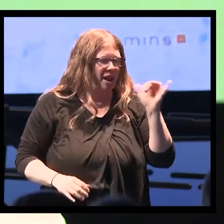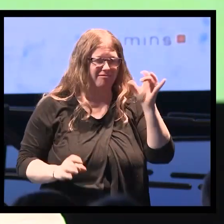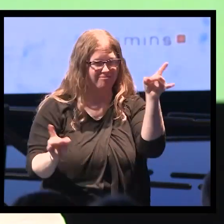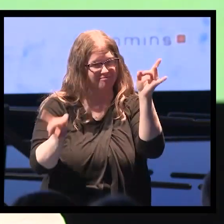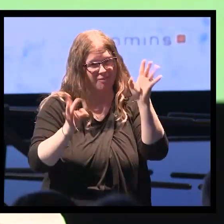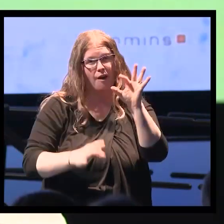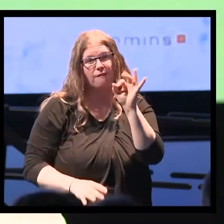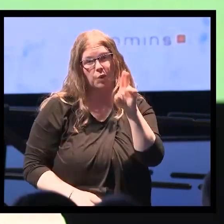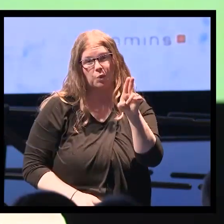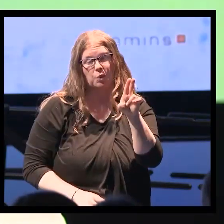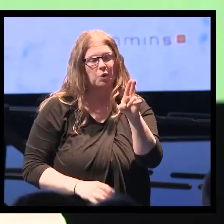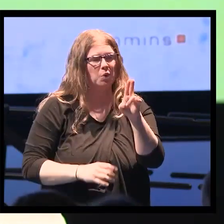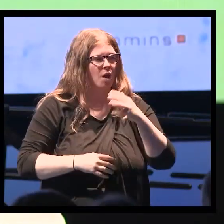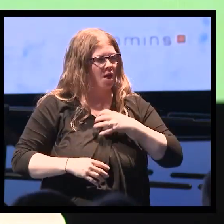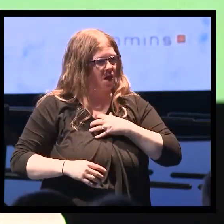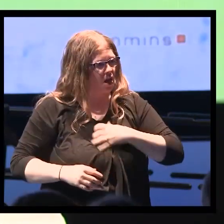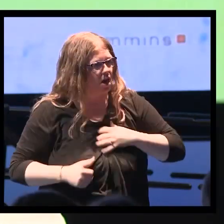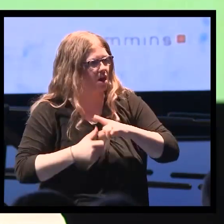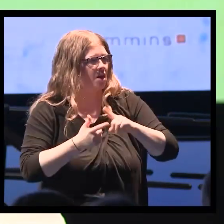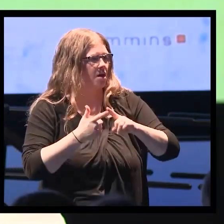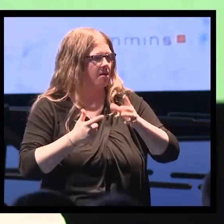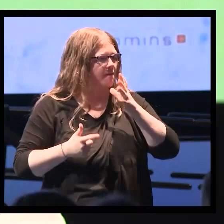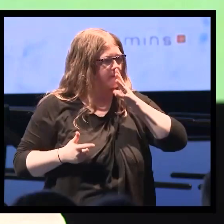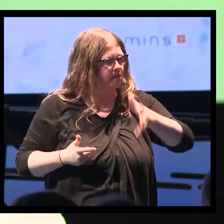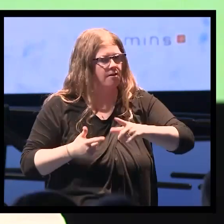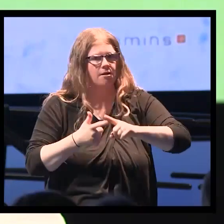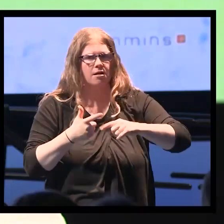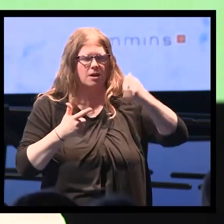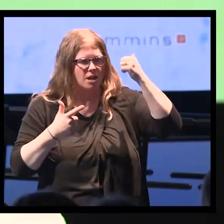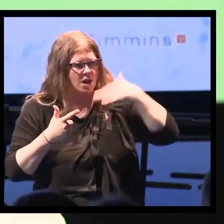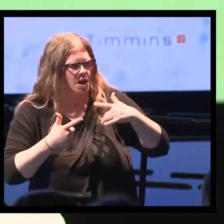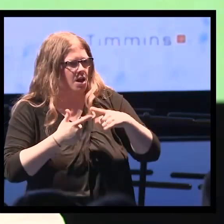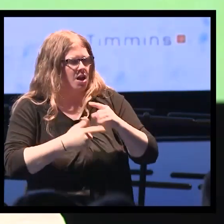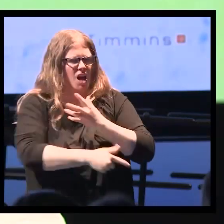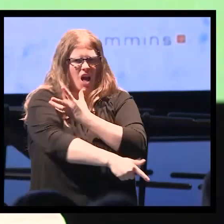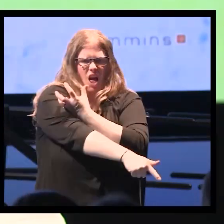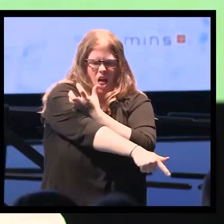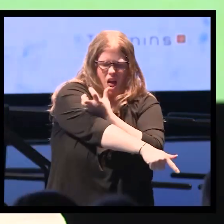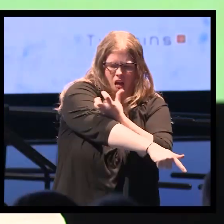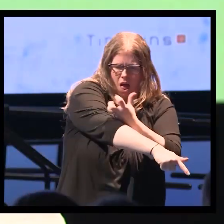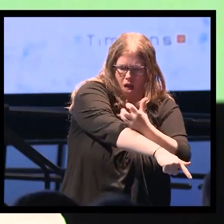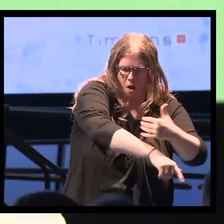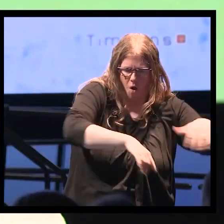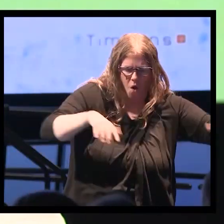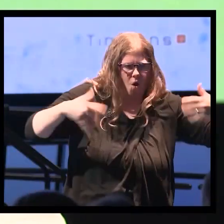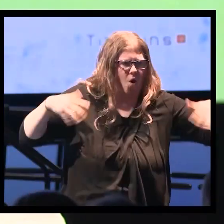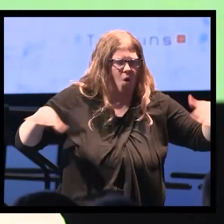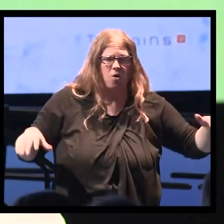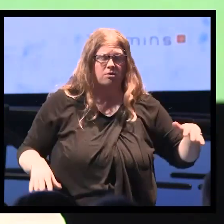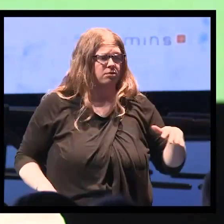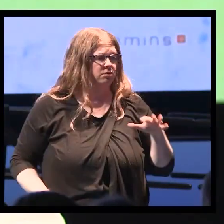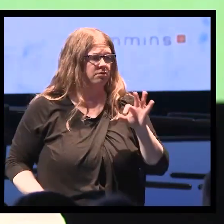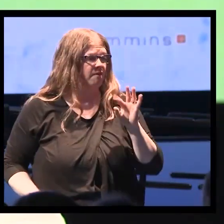flu where you get nausea, vomiting, cold sweats, bone ache, goose flesh. It's extremely unpleasant.